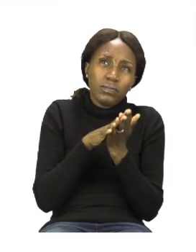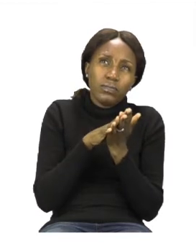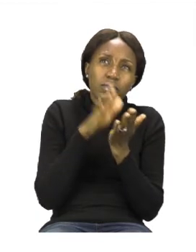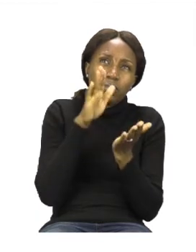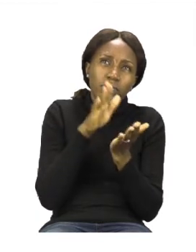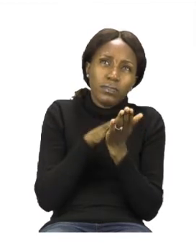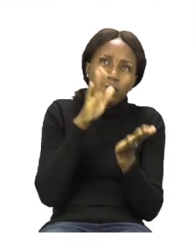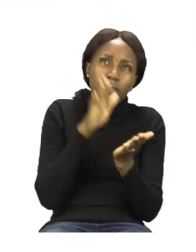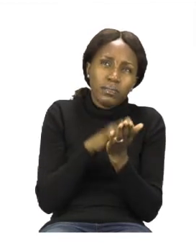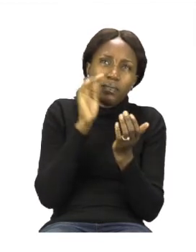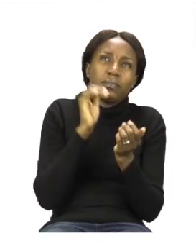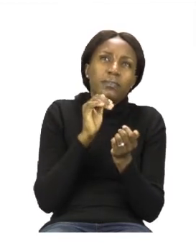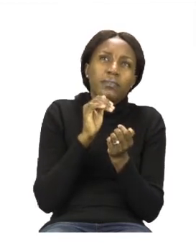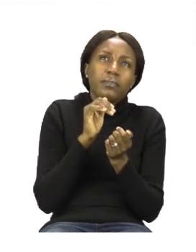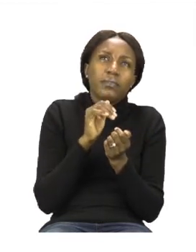Shopkeeper.